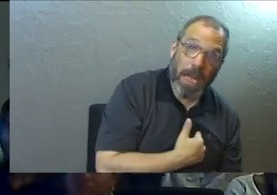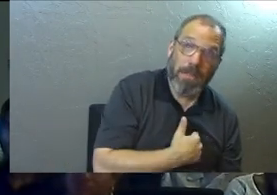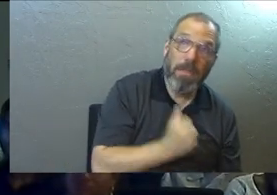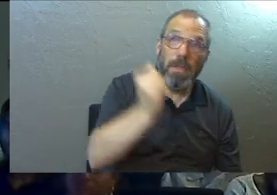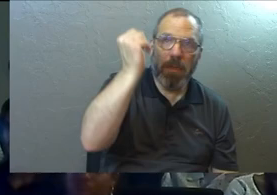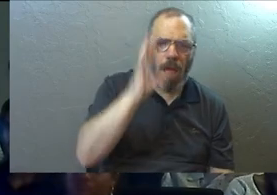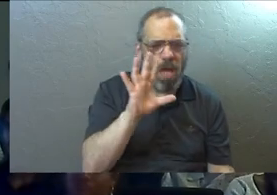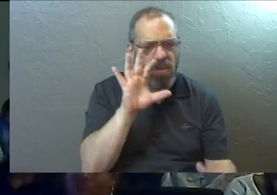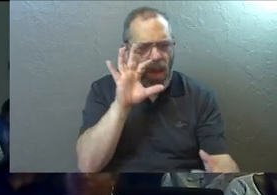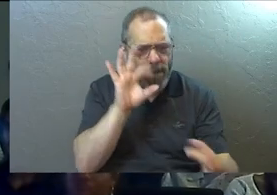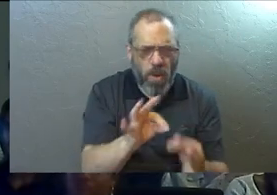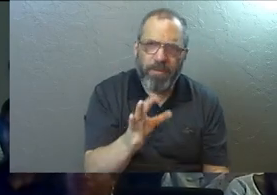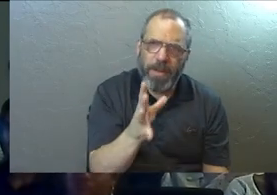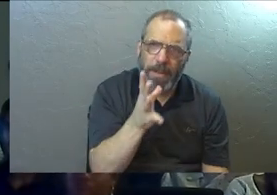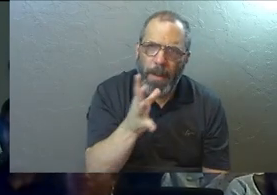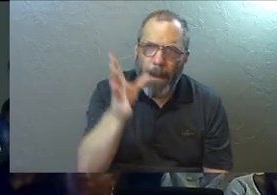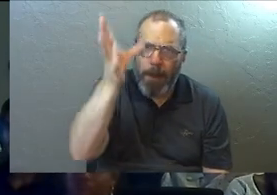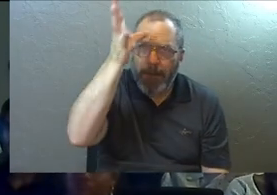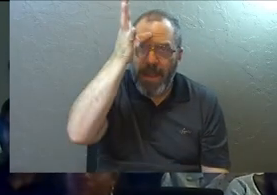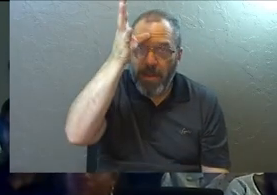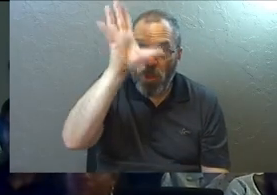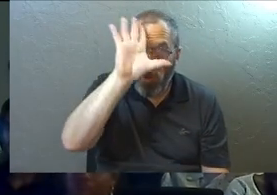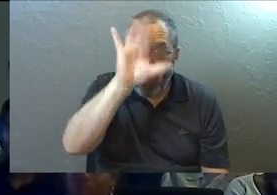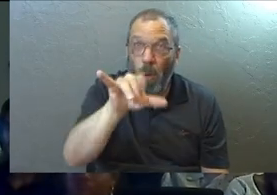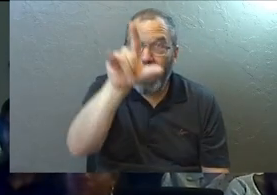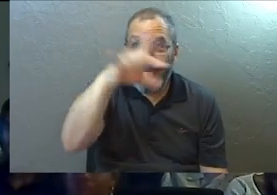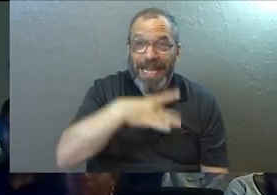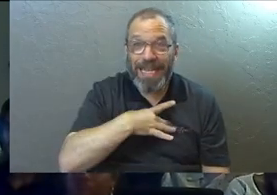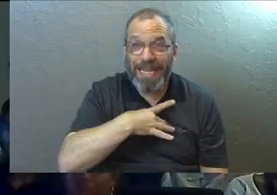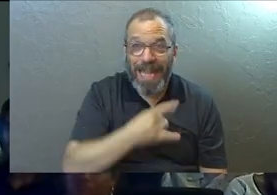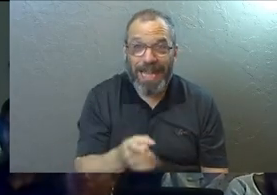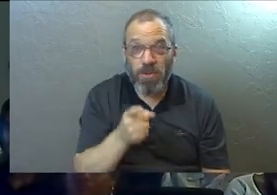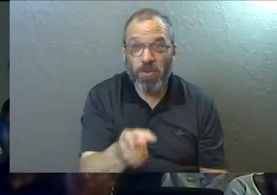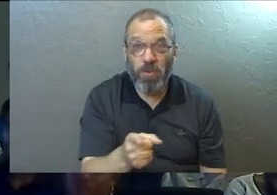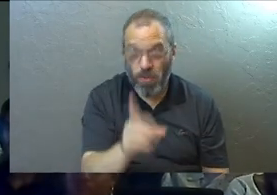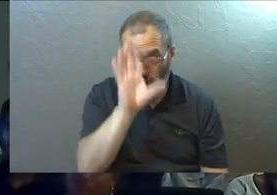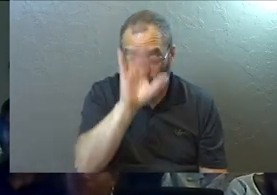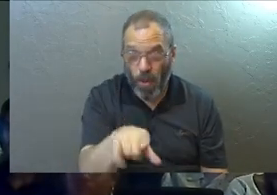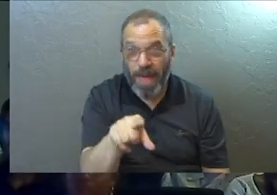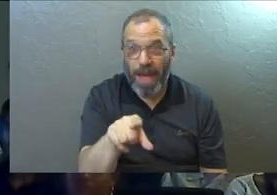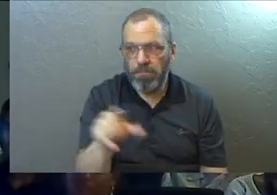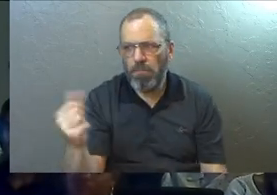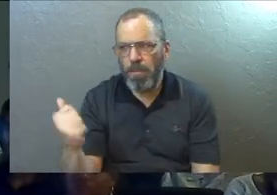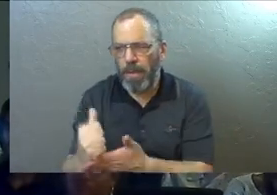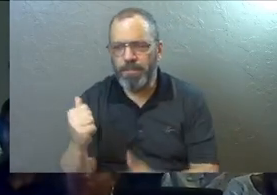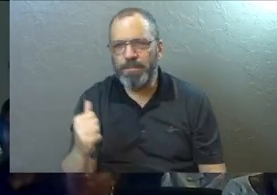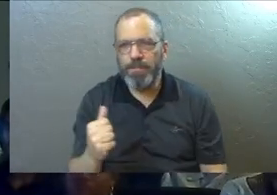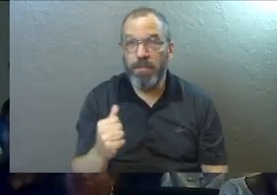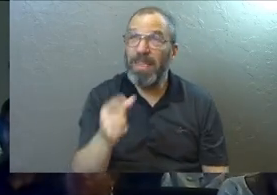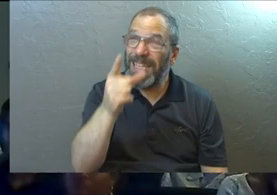God is the perfect parent. Do you know he likes you? God likes you.